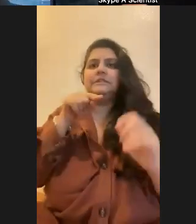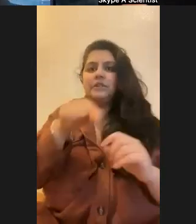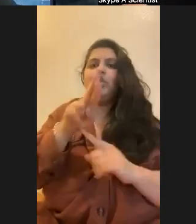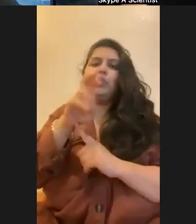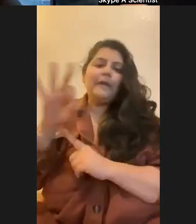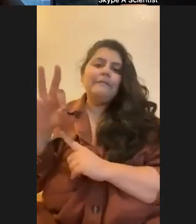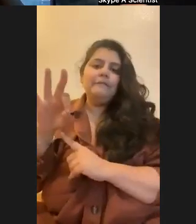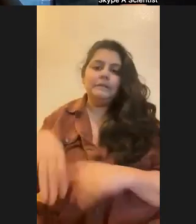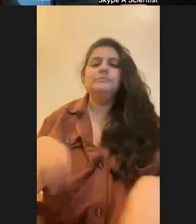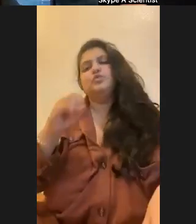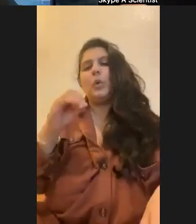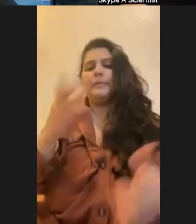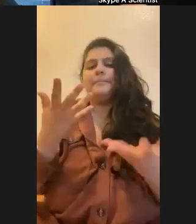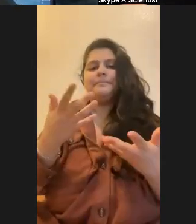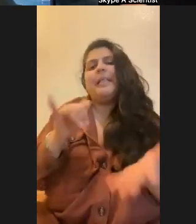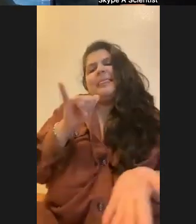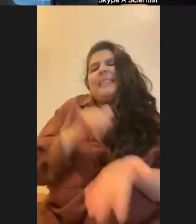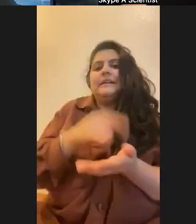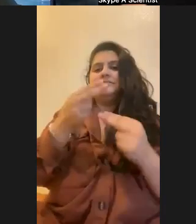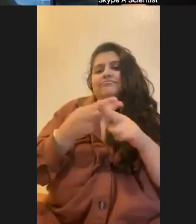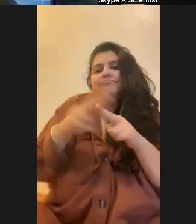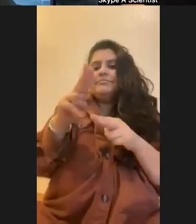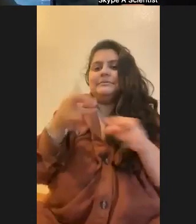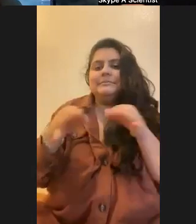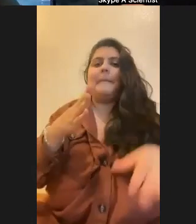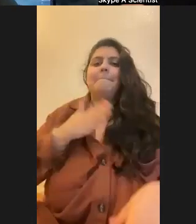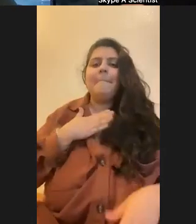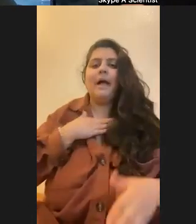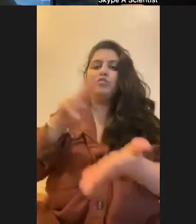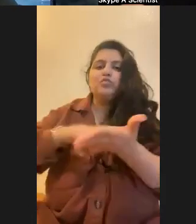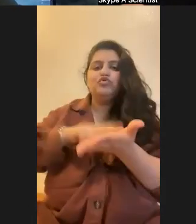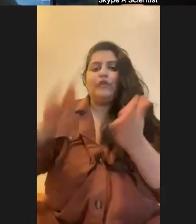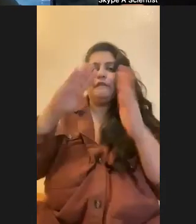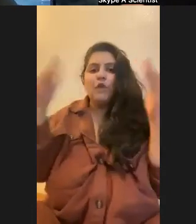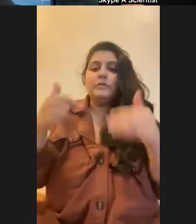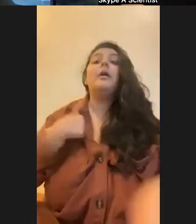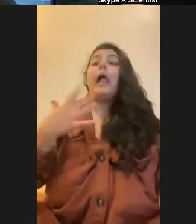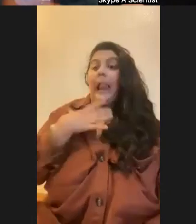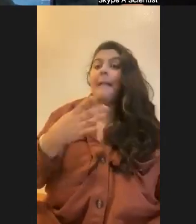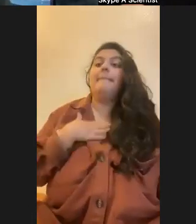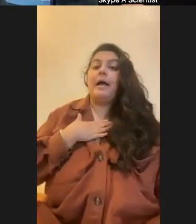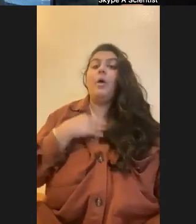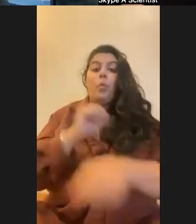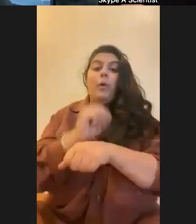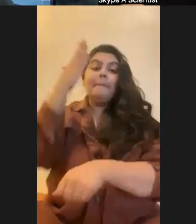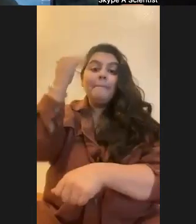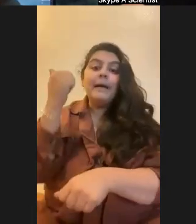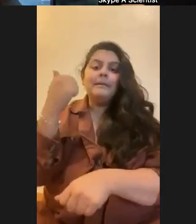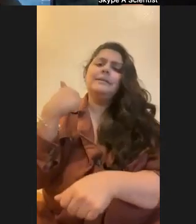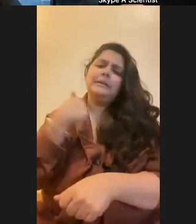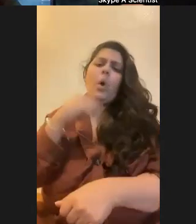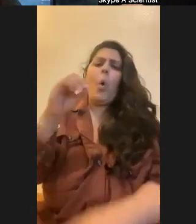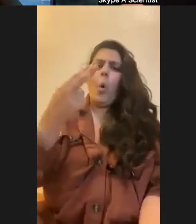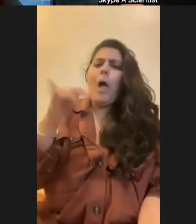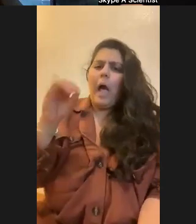So it's like a kind of mini blurb of what my research focuses on. I like my work because even though I'm in Columbus, Ohio, I get to